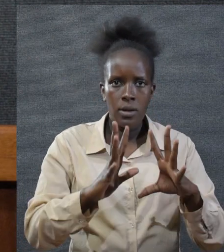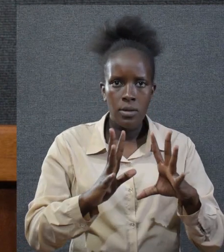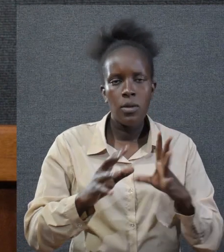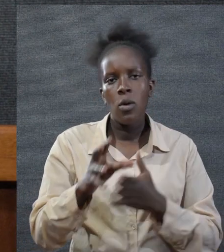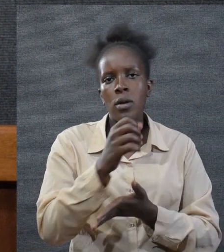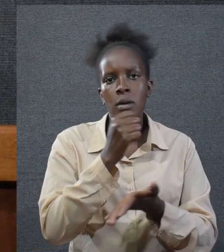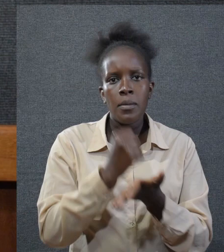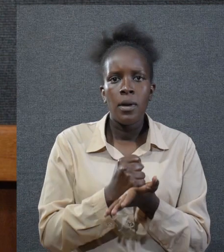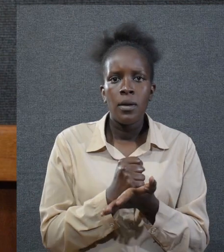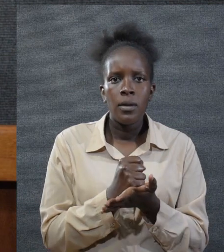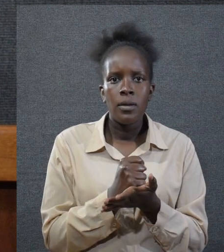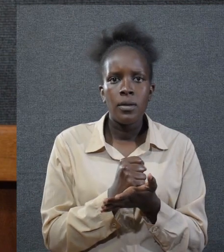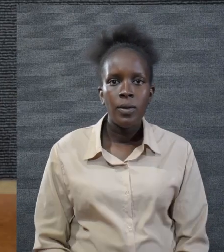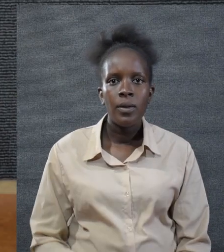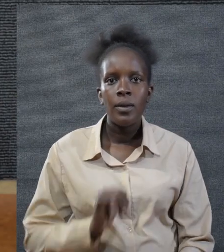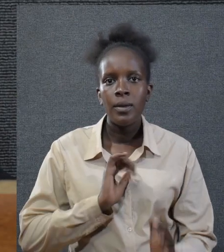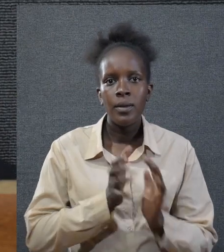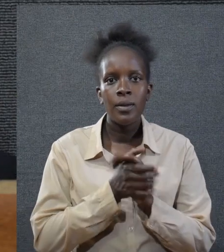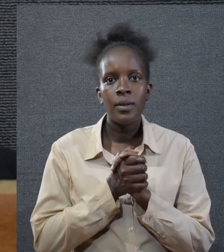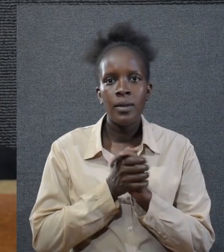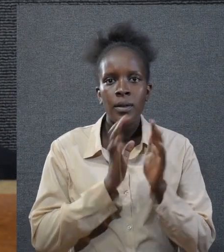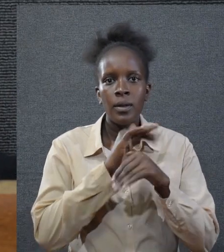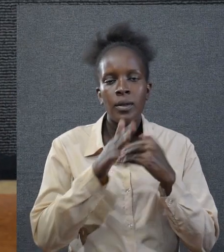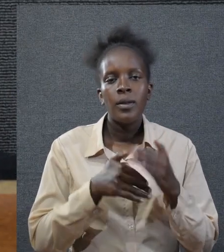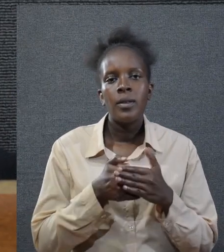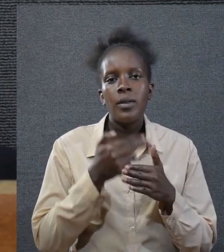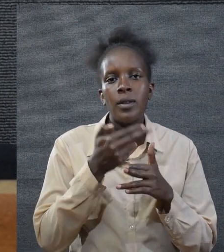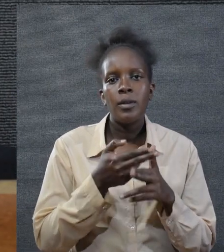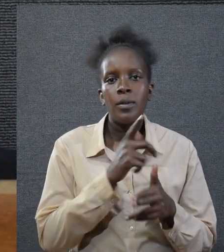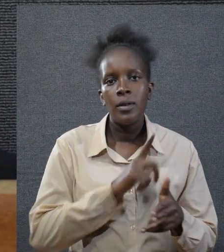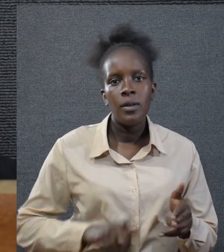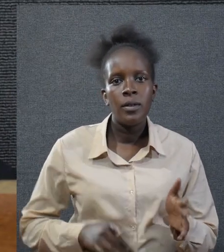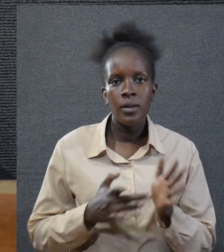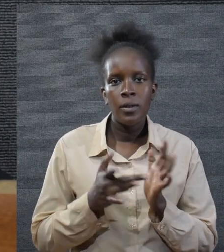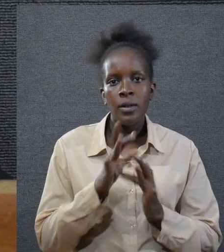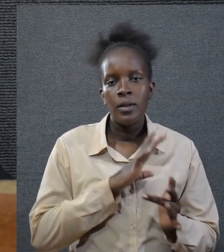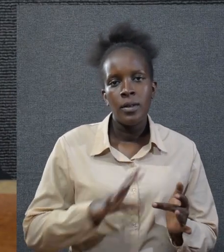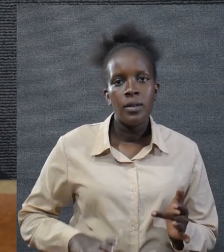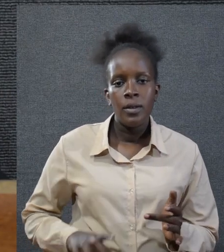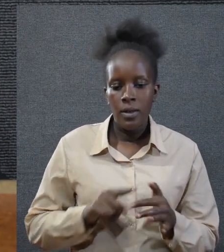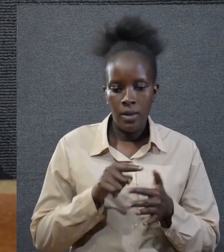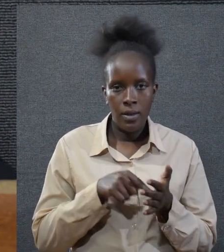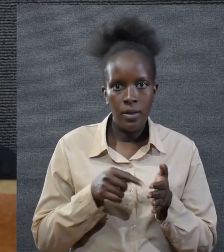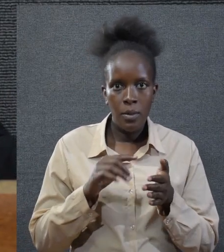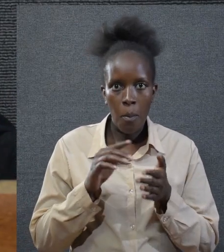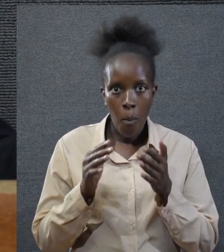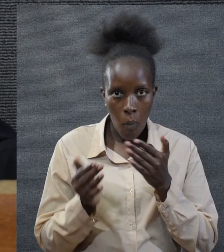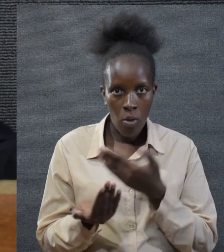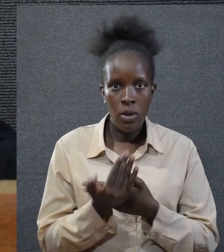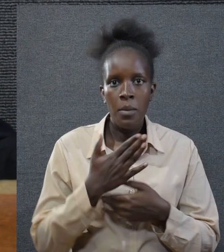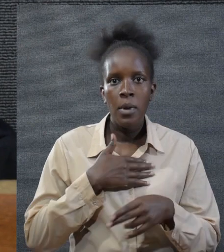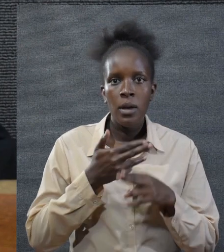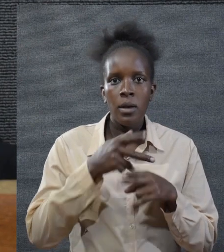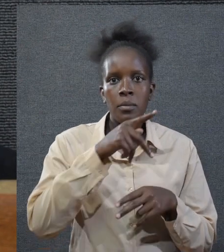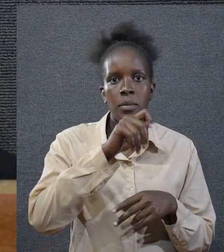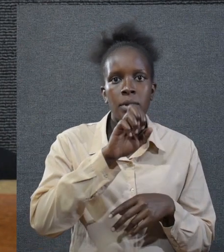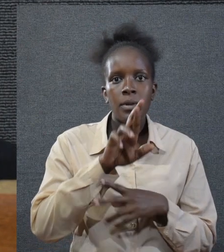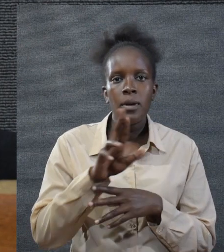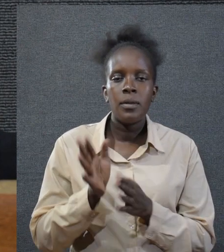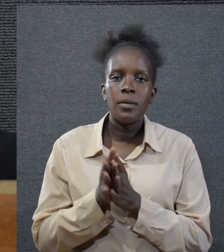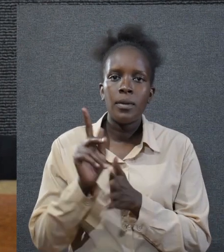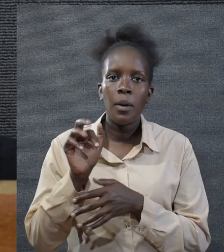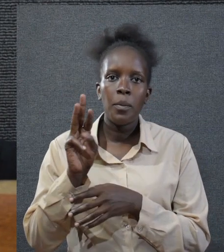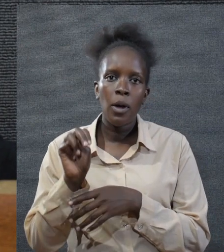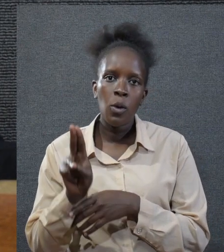may God bless his word. Amen. I greet you all in the name of the Lord Jesus Christ this morning. My name